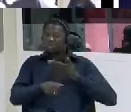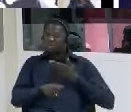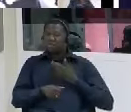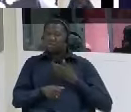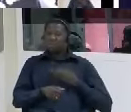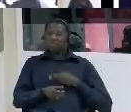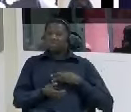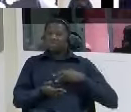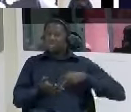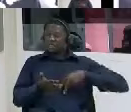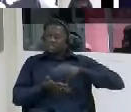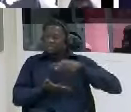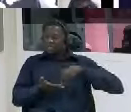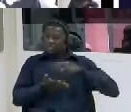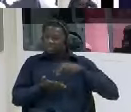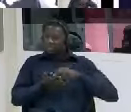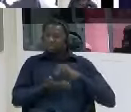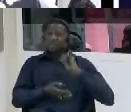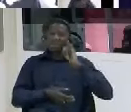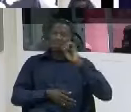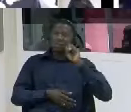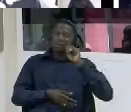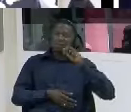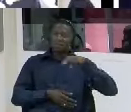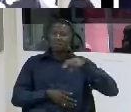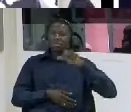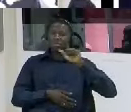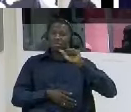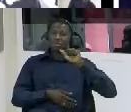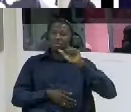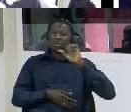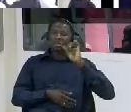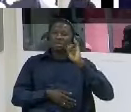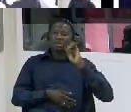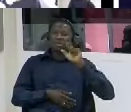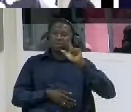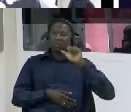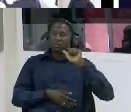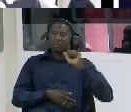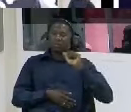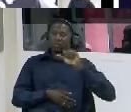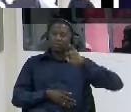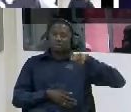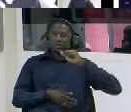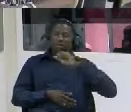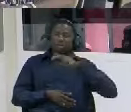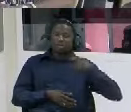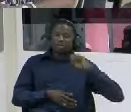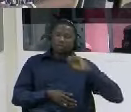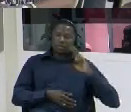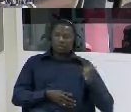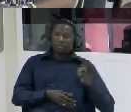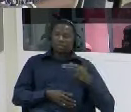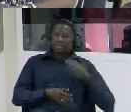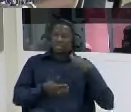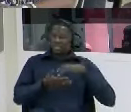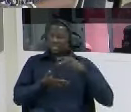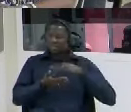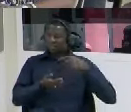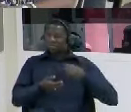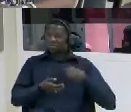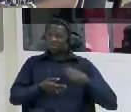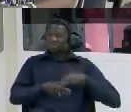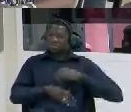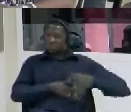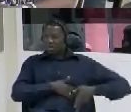automatically i feel dizzy and nervous i don't know what's happening then two days